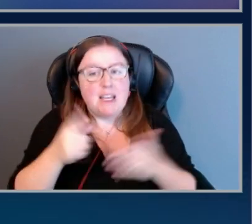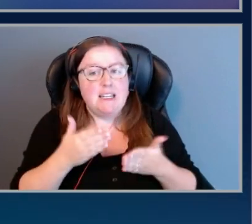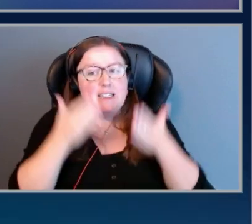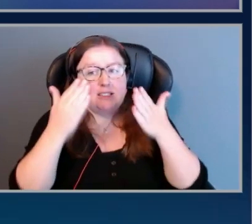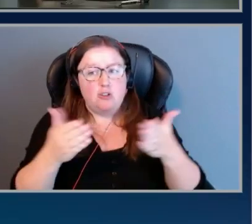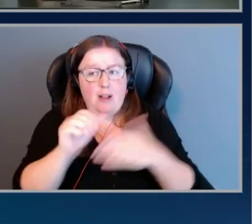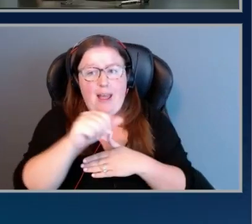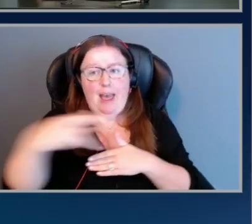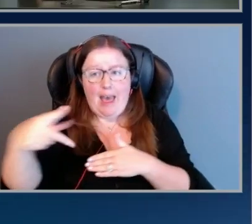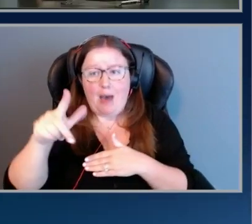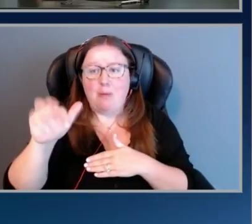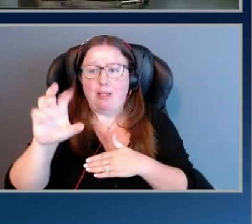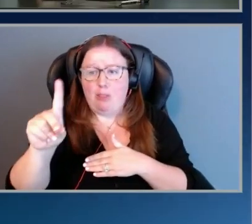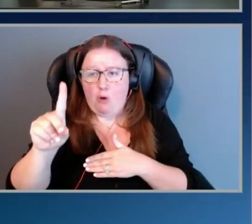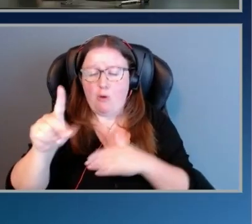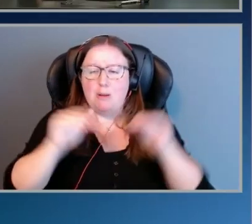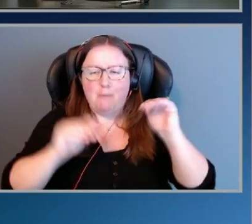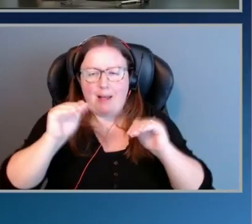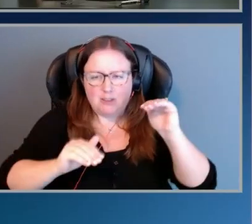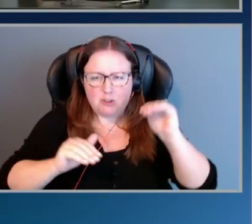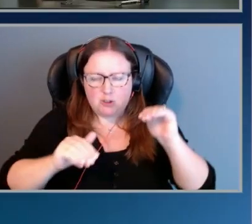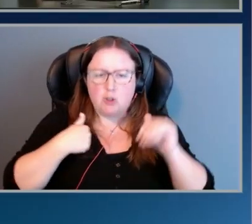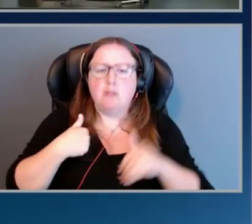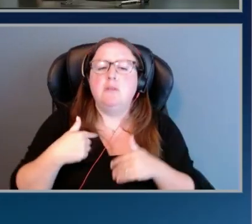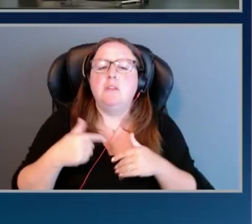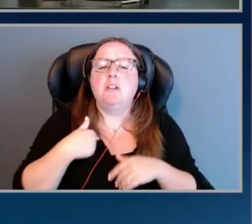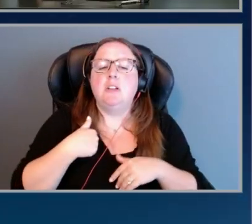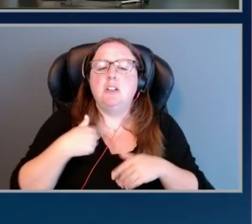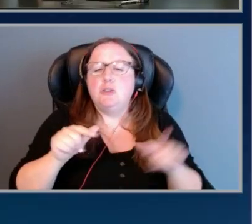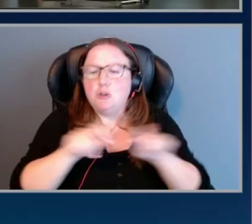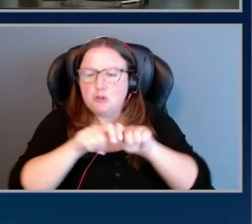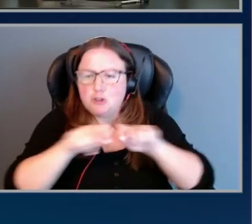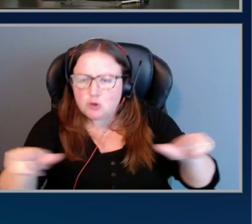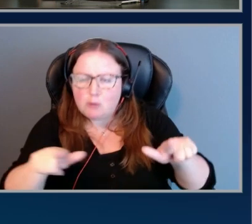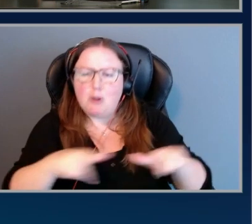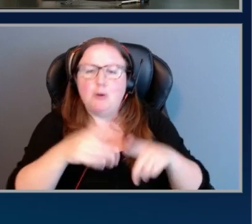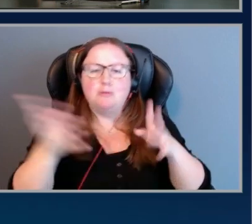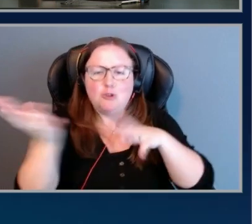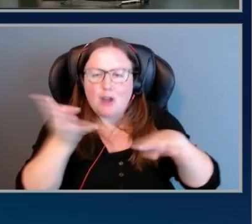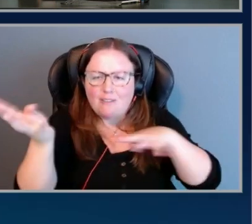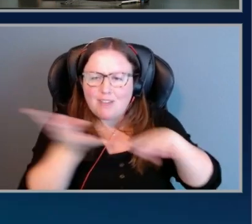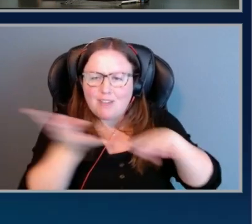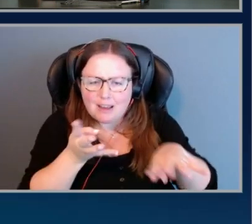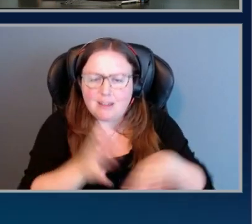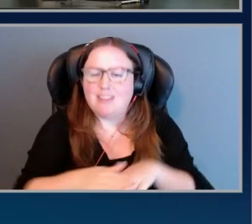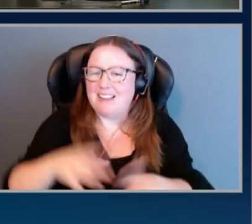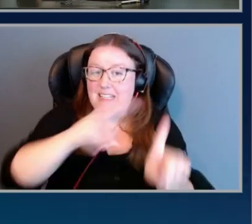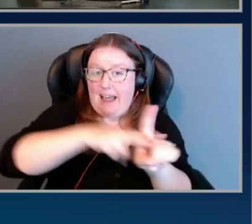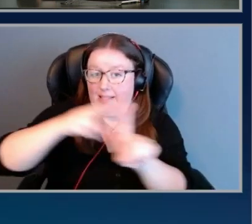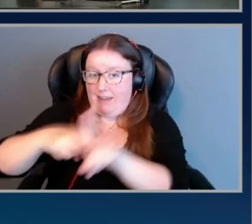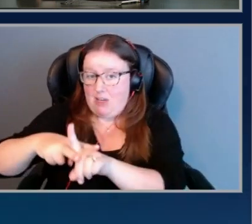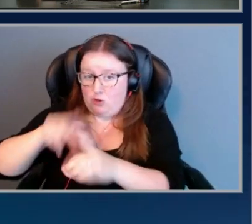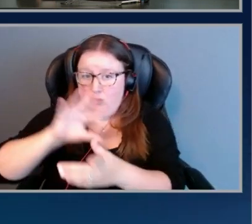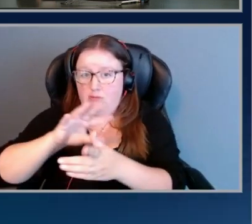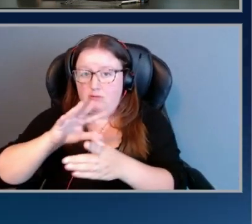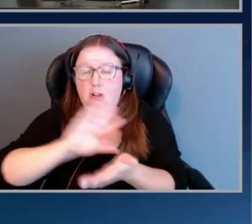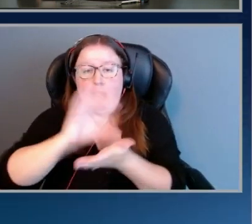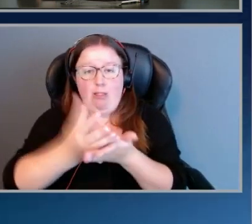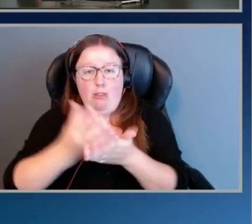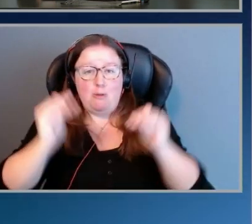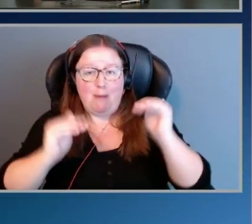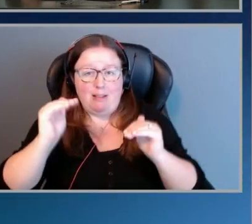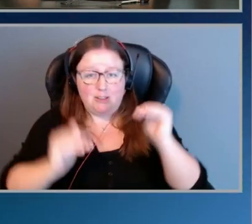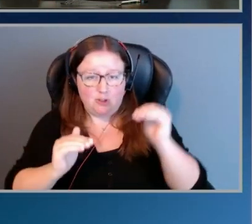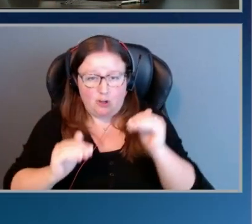load balancer. I suggest ALB to distribute traffic. Which is an application load balancer. That's what ALB is. That is what